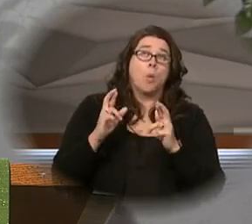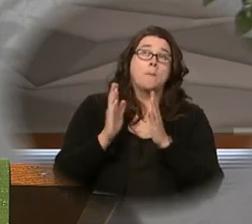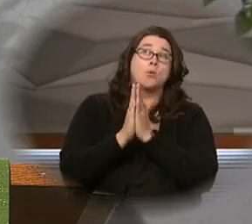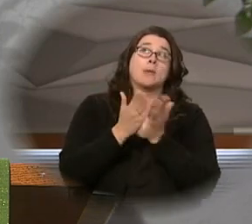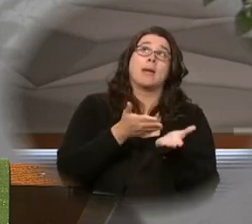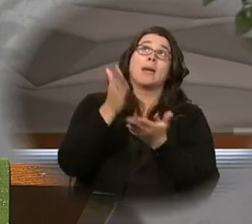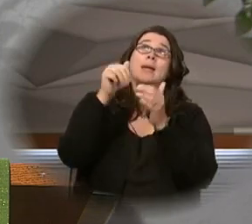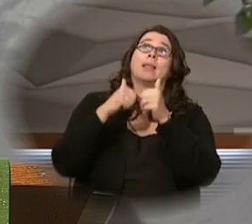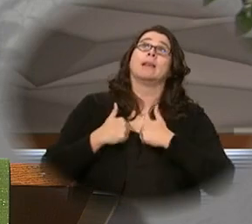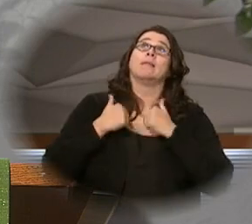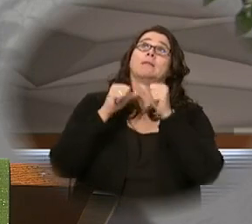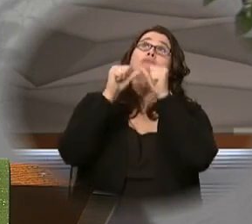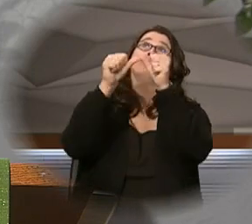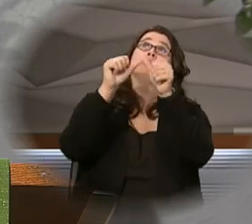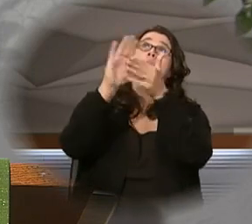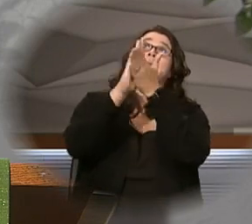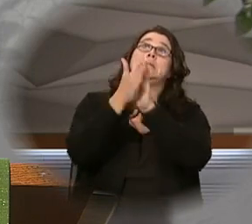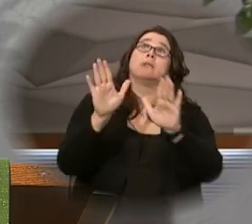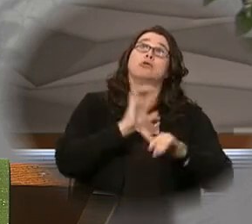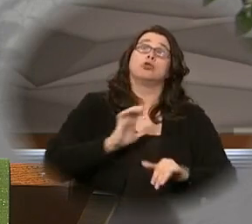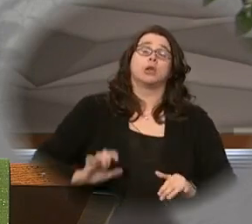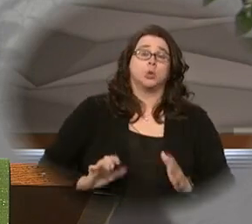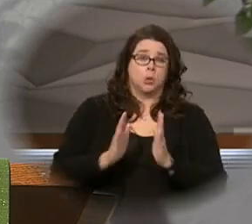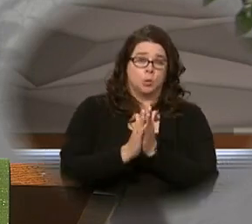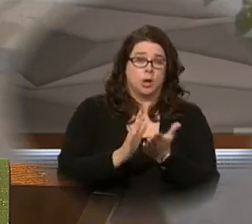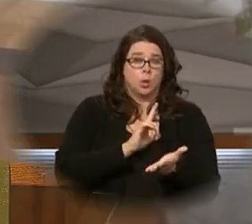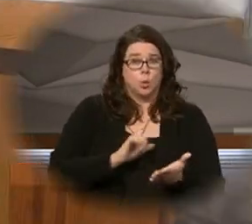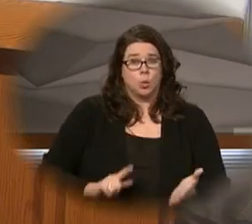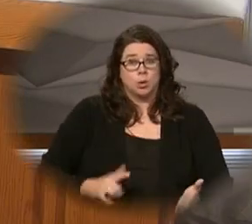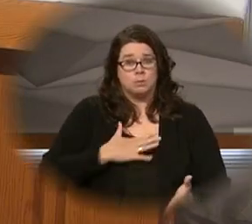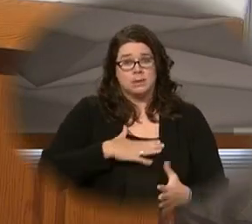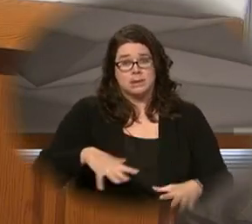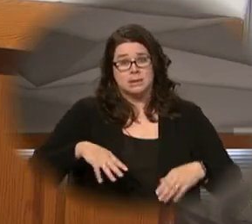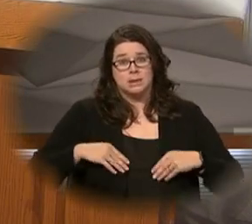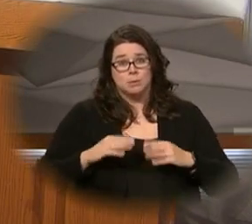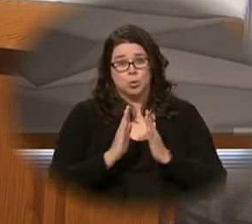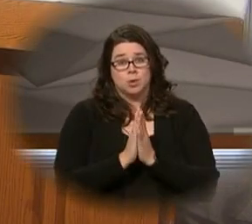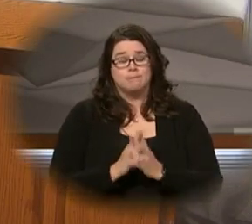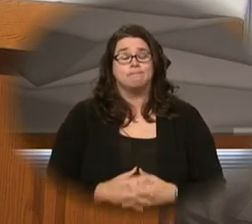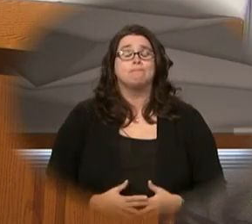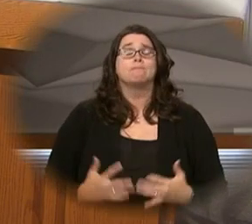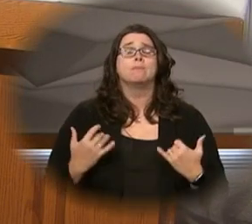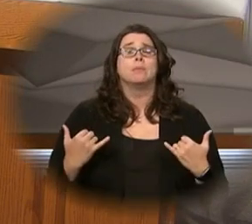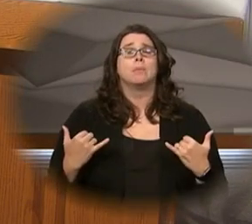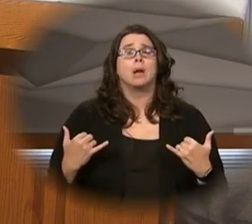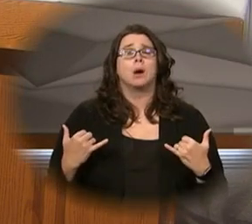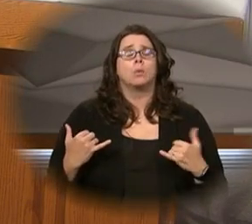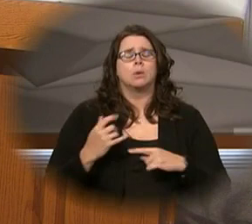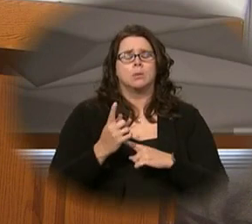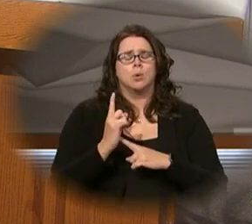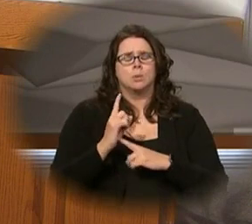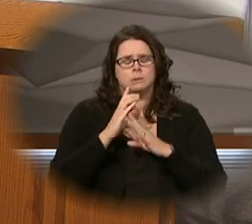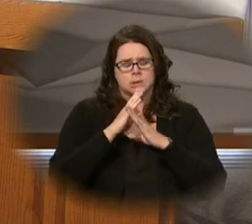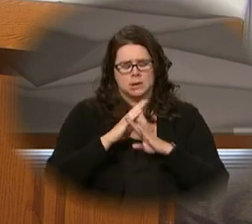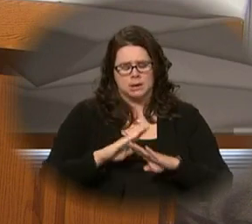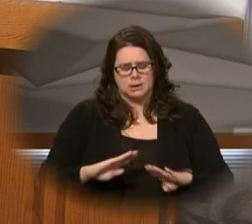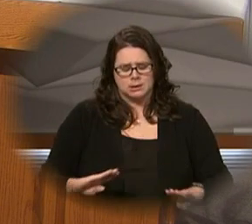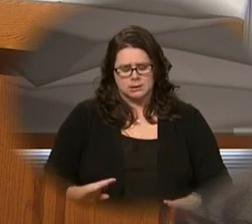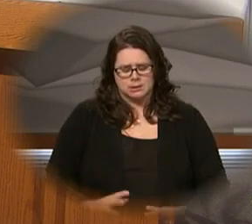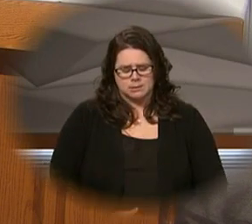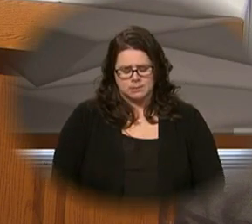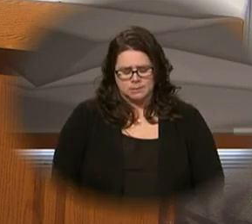peace of Christ. We pray to the Lord. Lord, hear our prayer. Now, in a moment of silence,